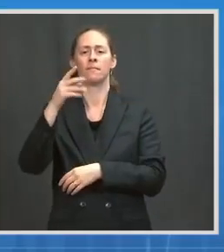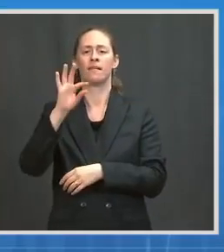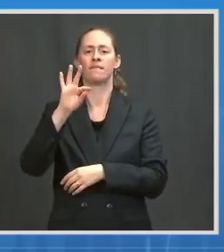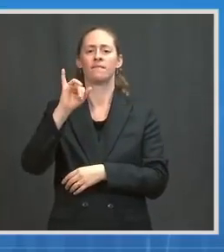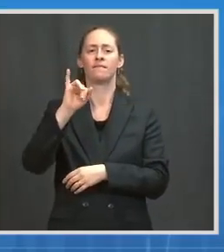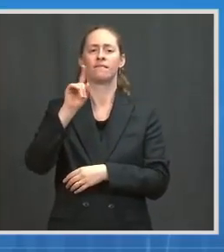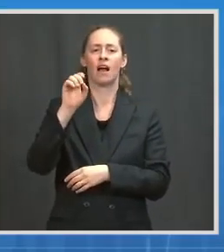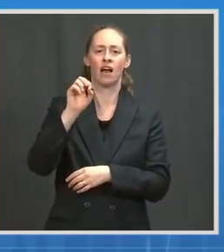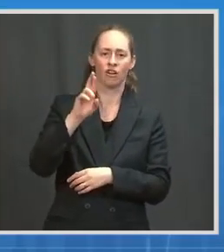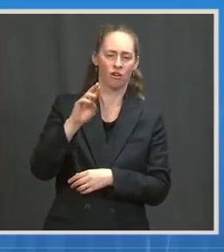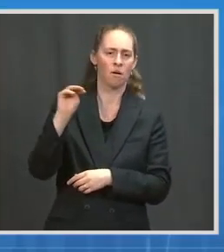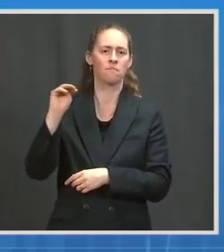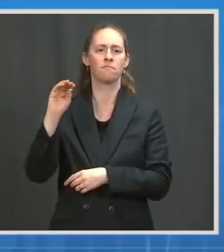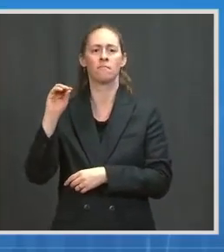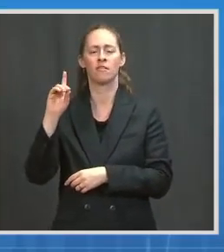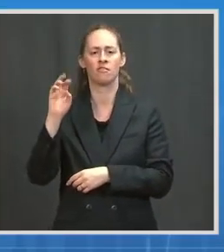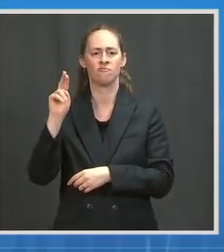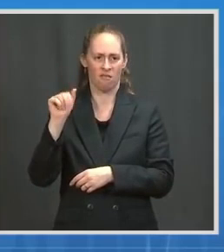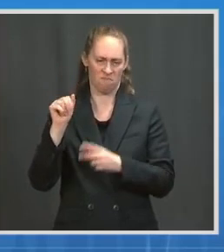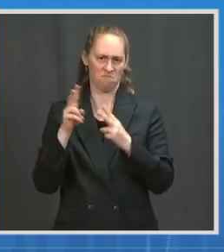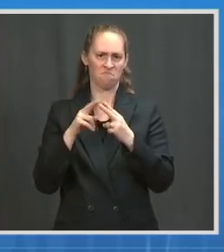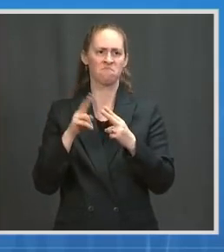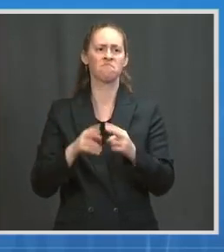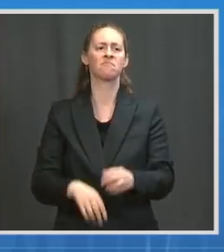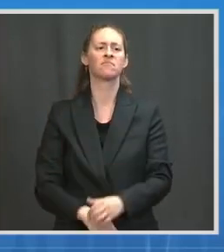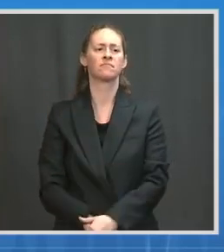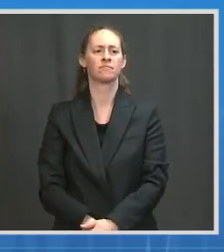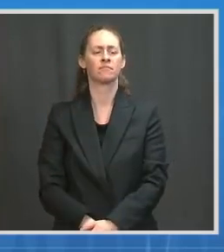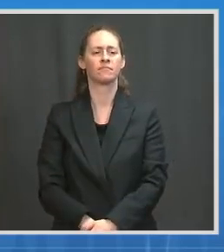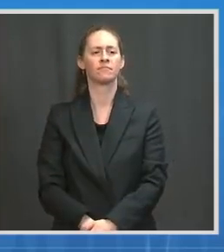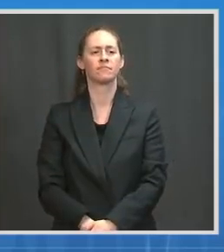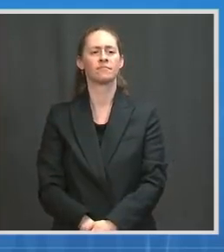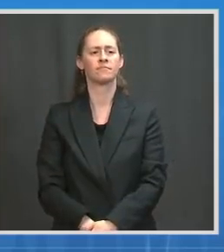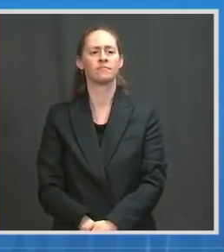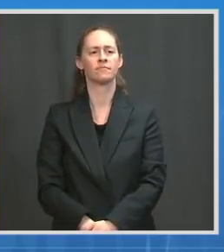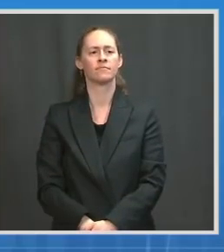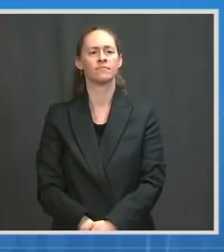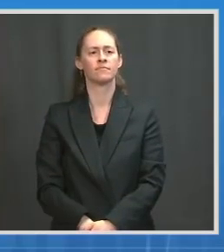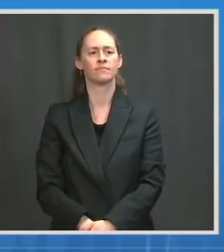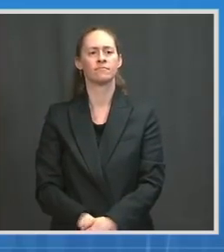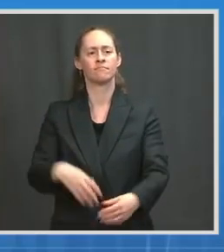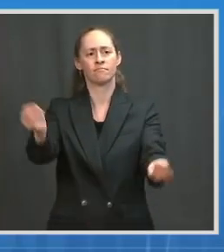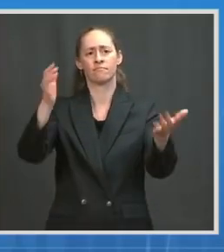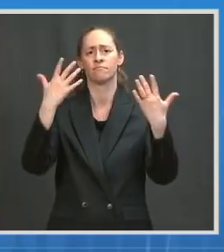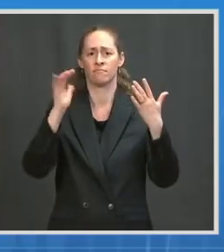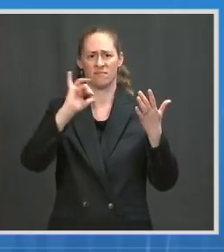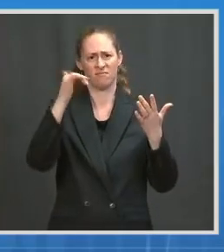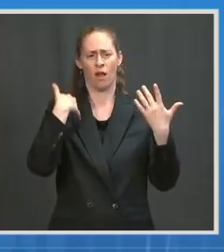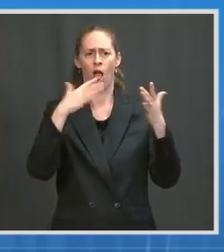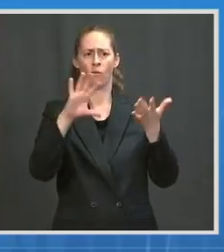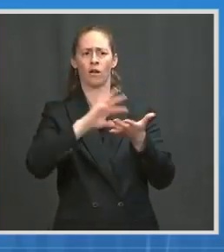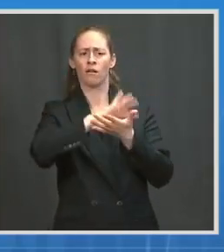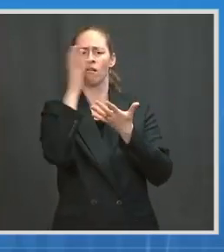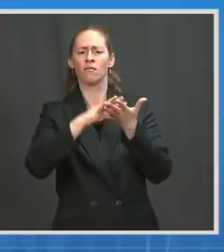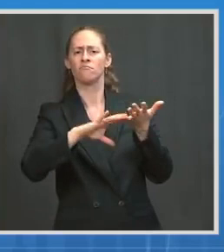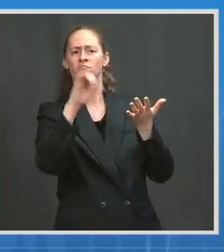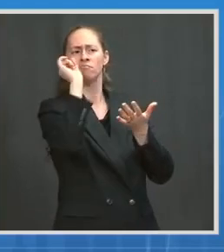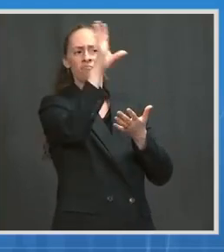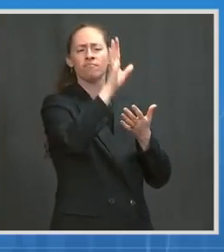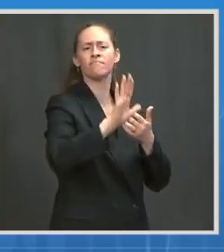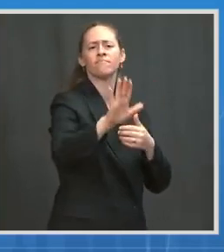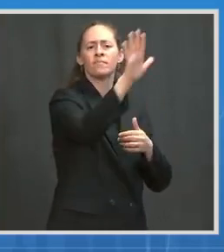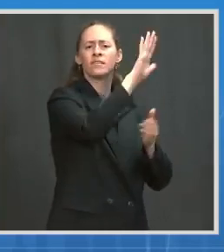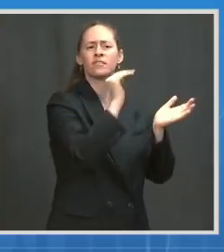been deployed historically to pediatricians' offices to provide childhood vaccinations. Number three, engaging directly